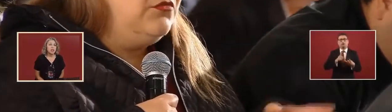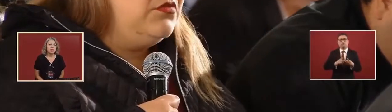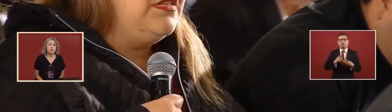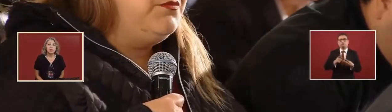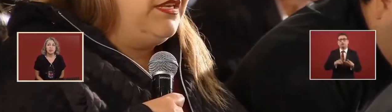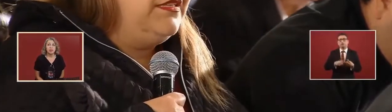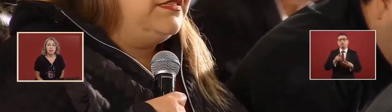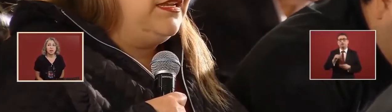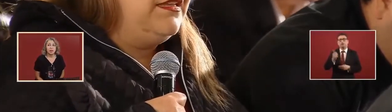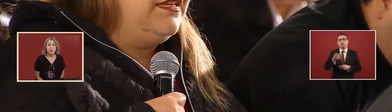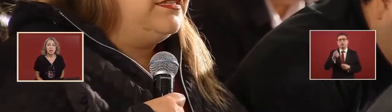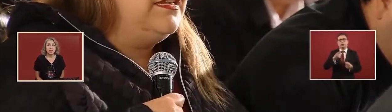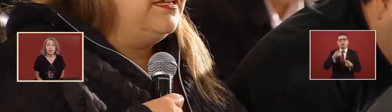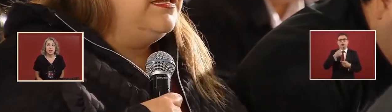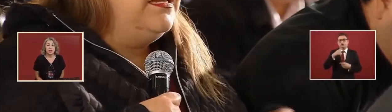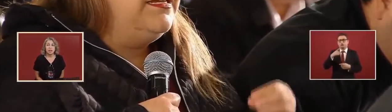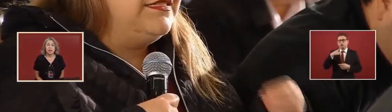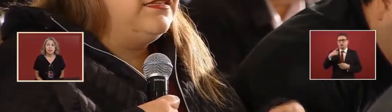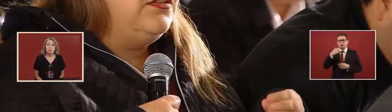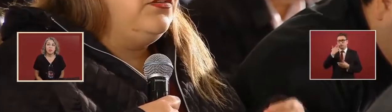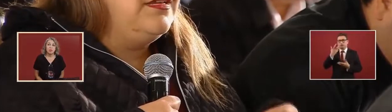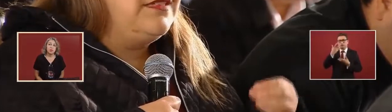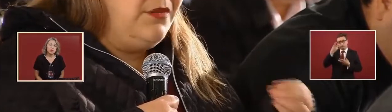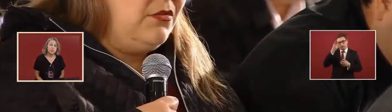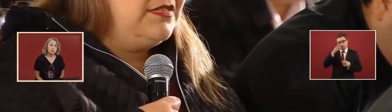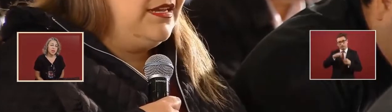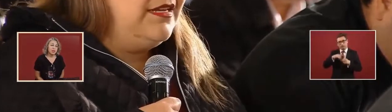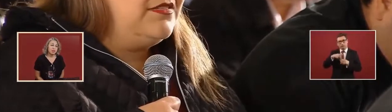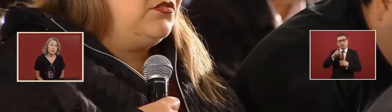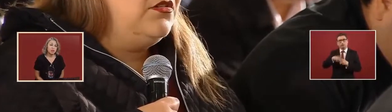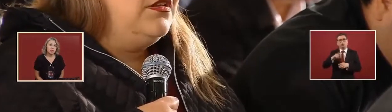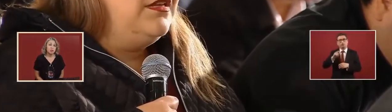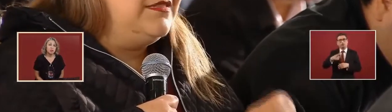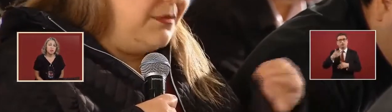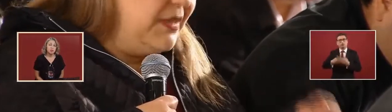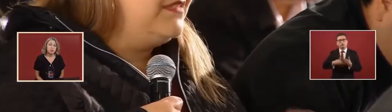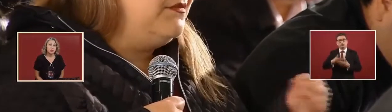like people who aspire to go to those positions.